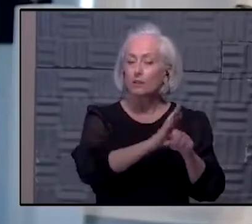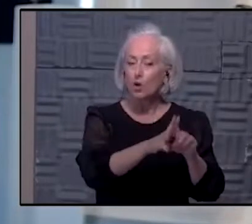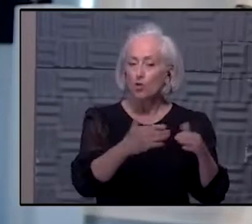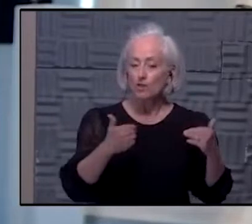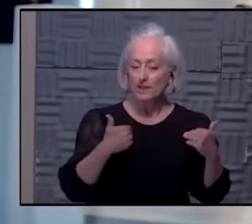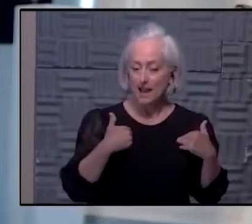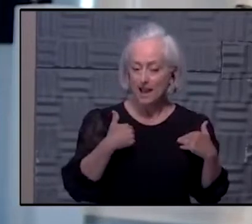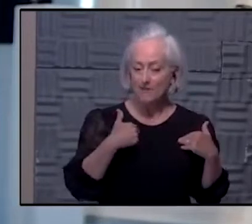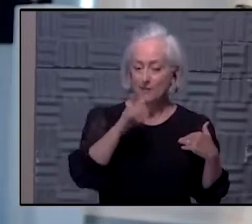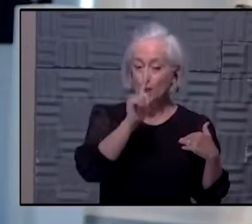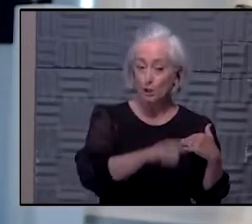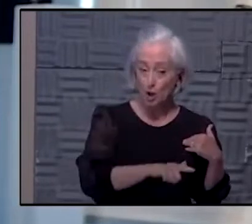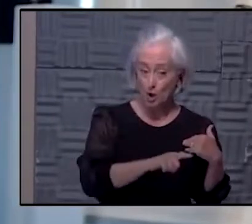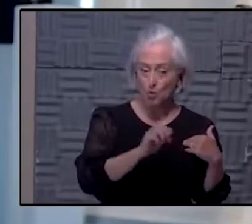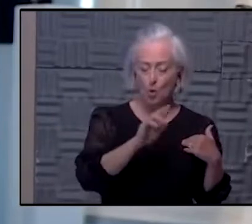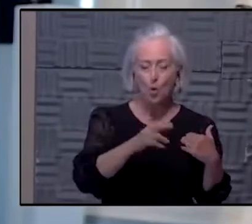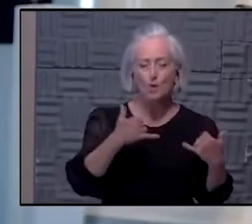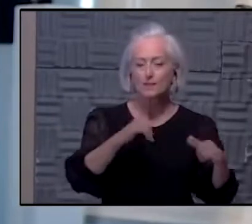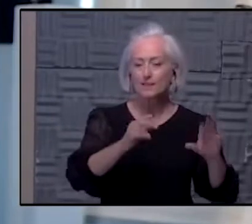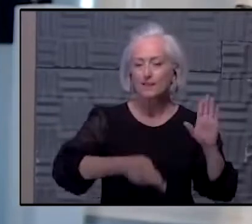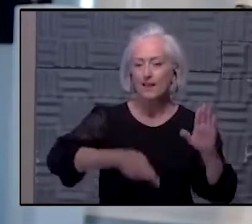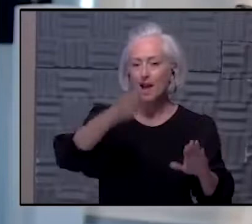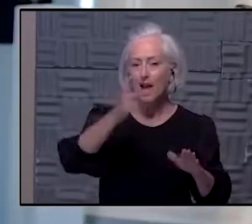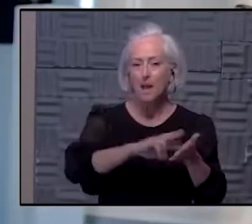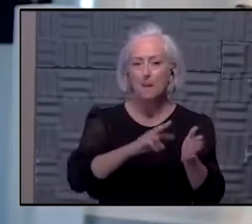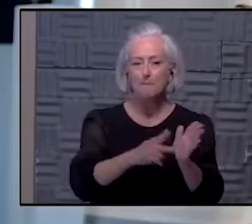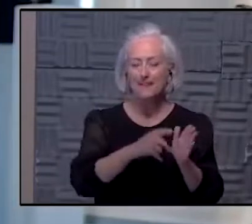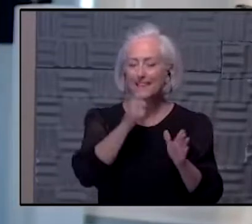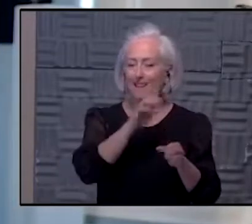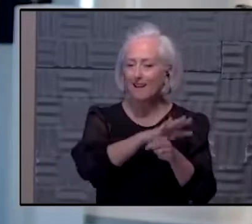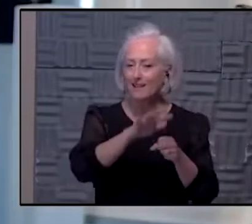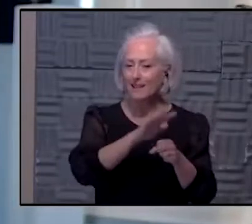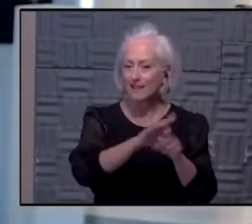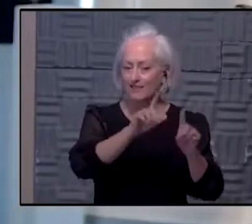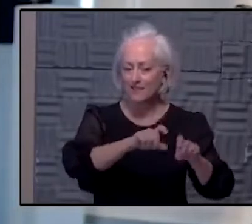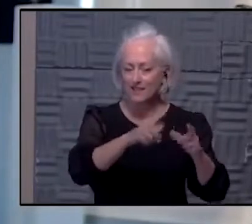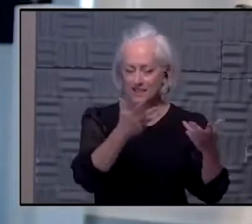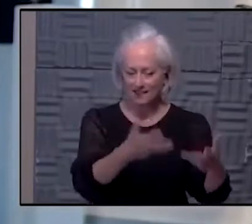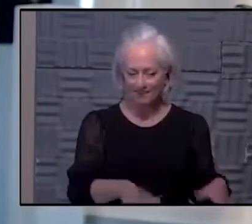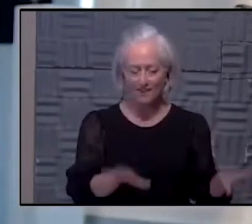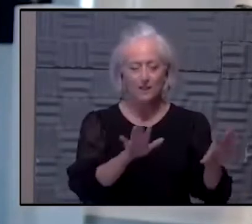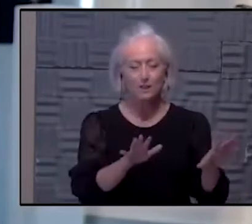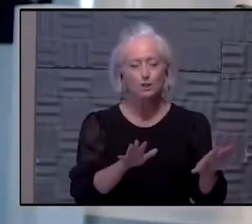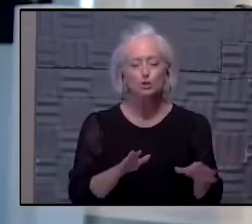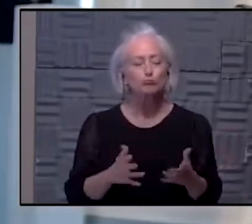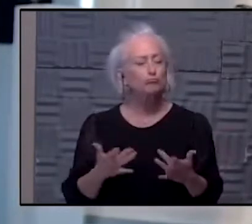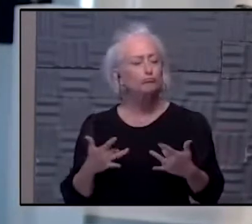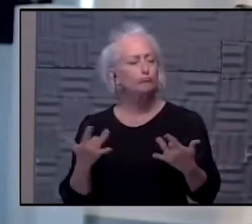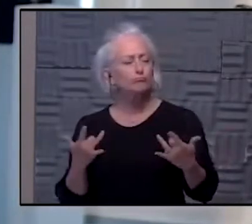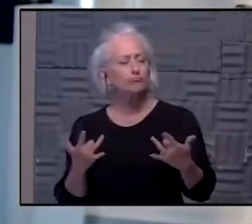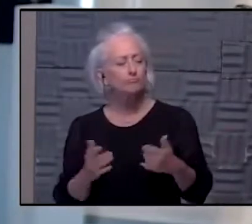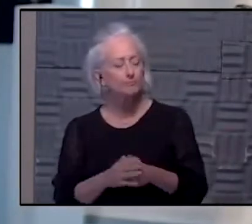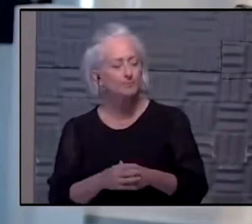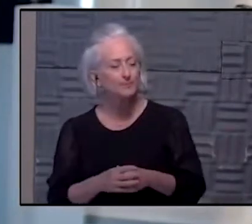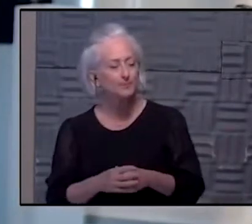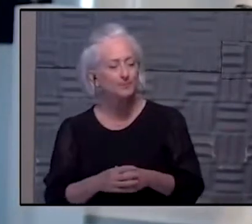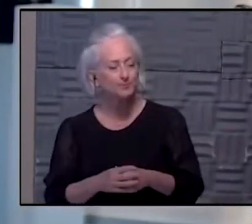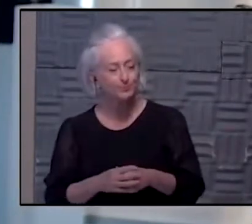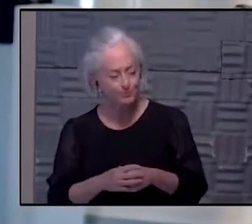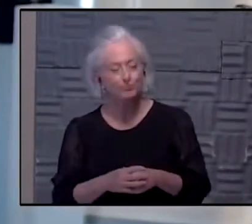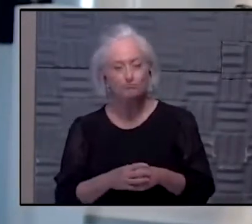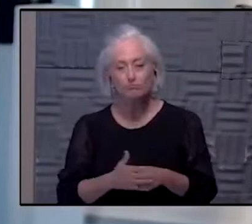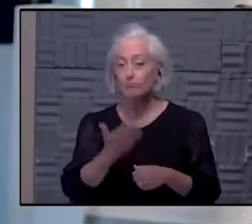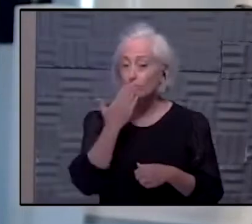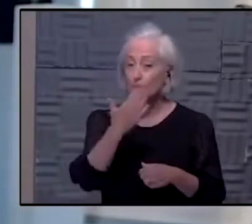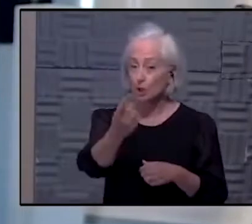is it still high, indicating that we are not getting enough testing completed? All right. How are we doing? You know, it's a